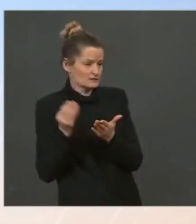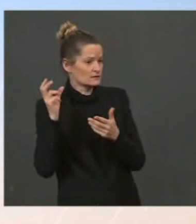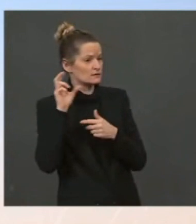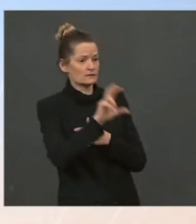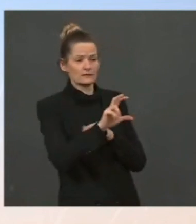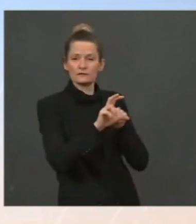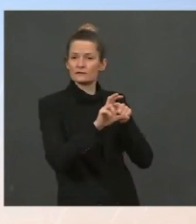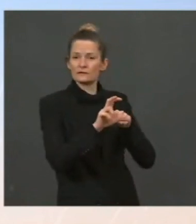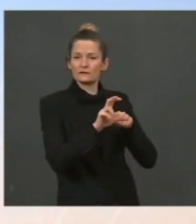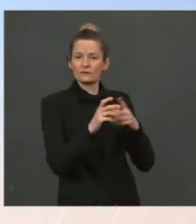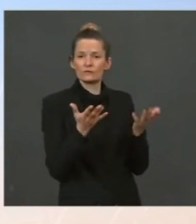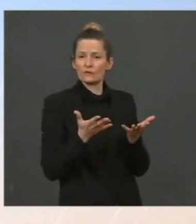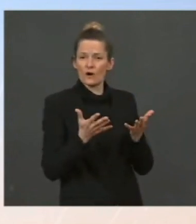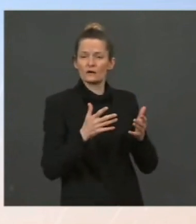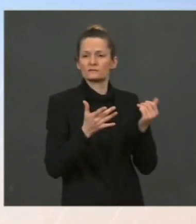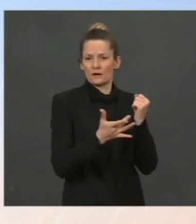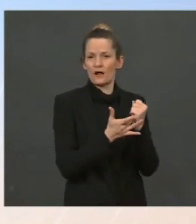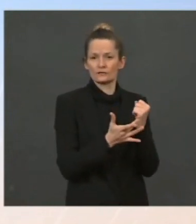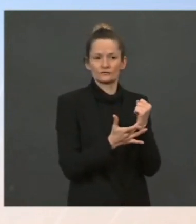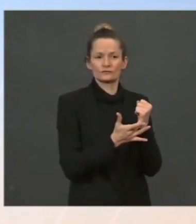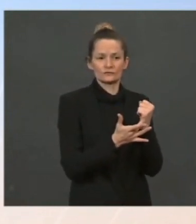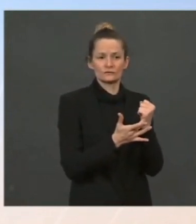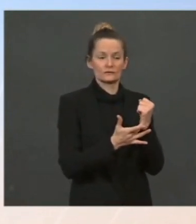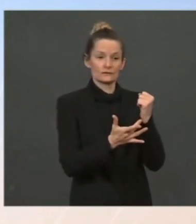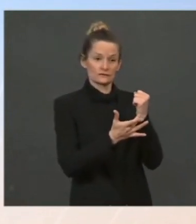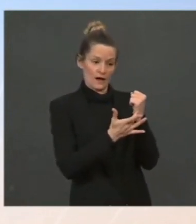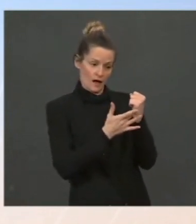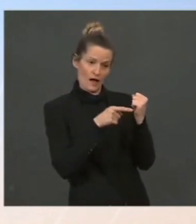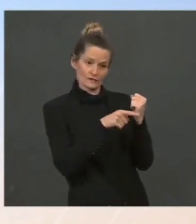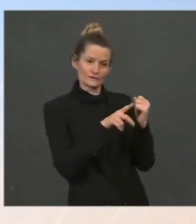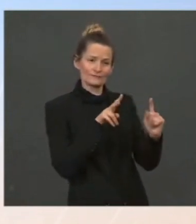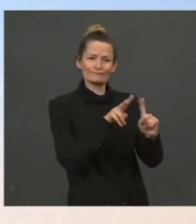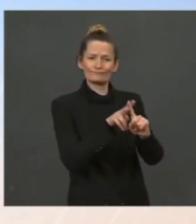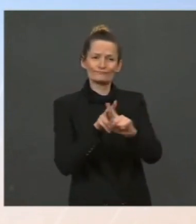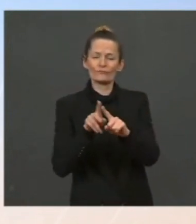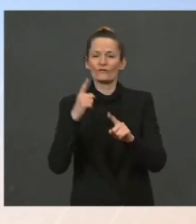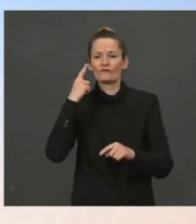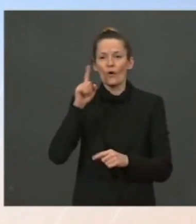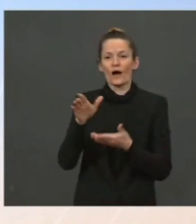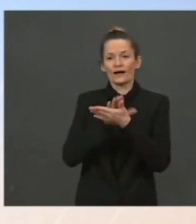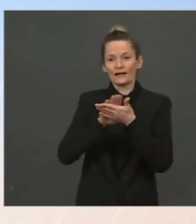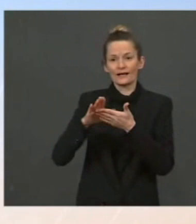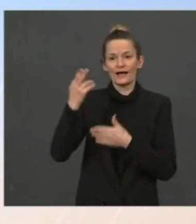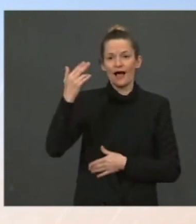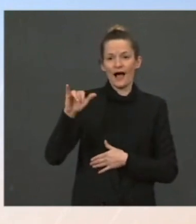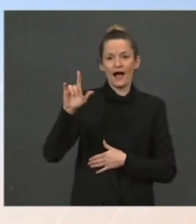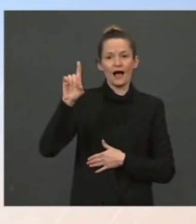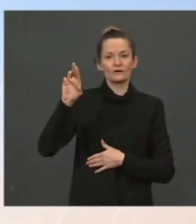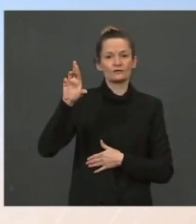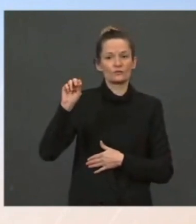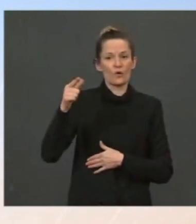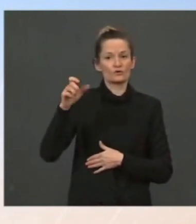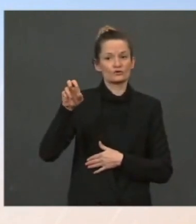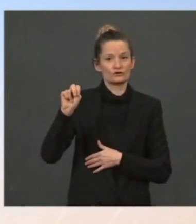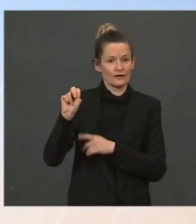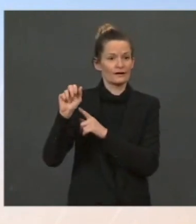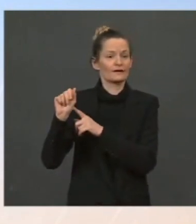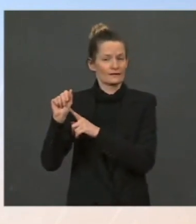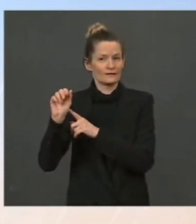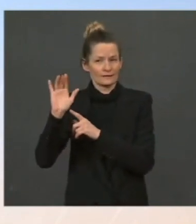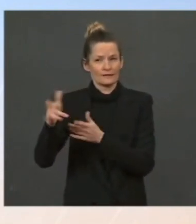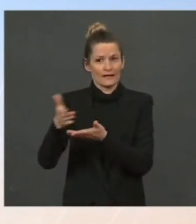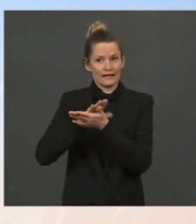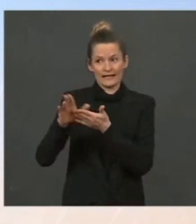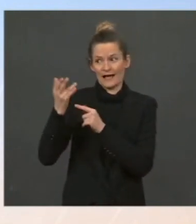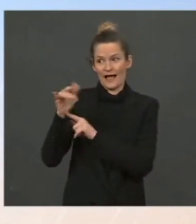advanced nuclear that will put people to work in every pocket of the country. And then, of course, what's really going to help us